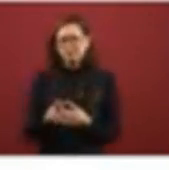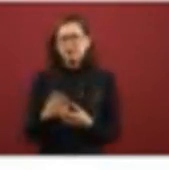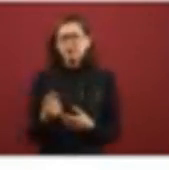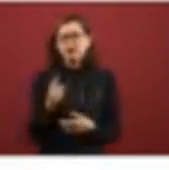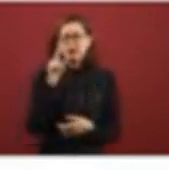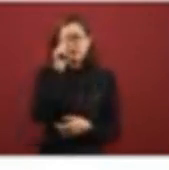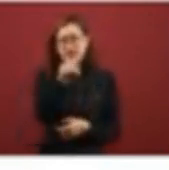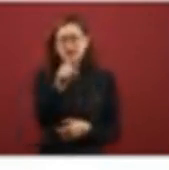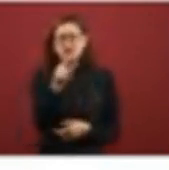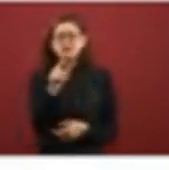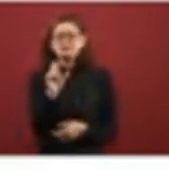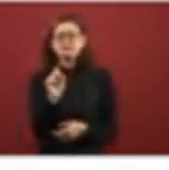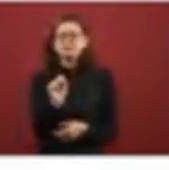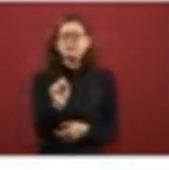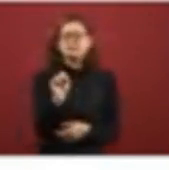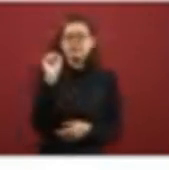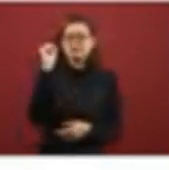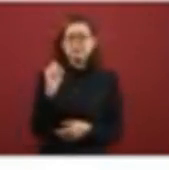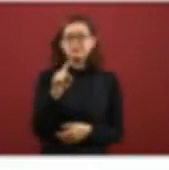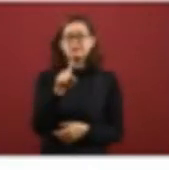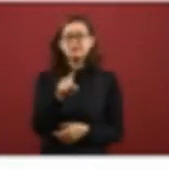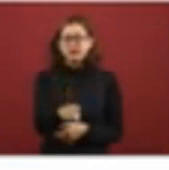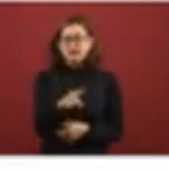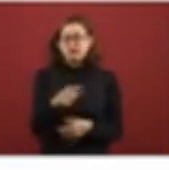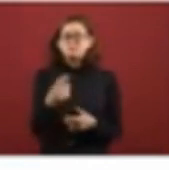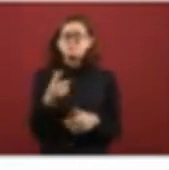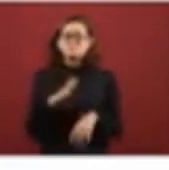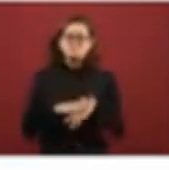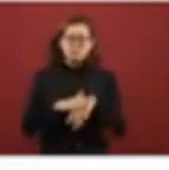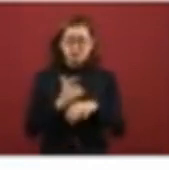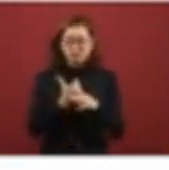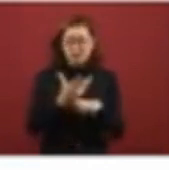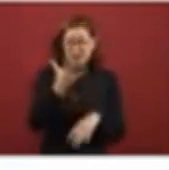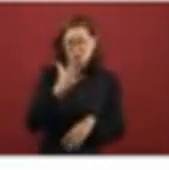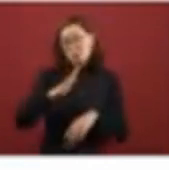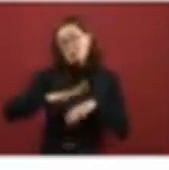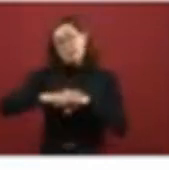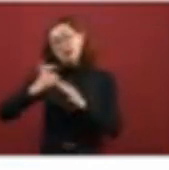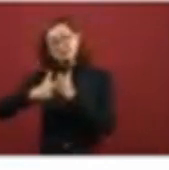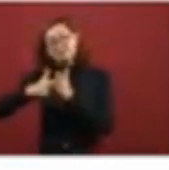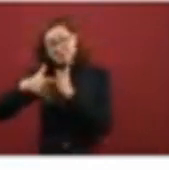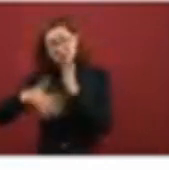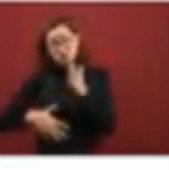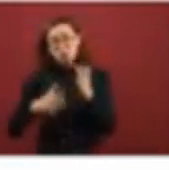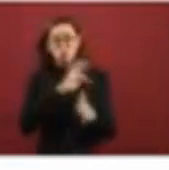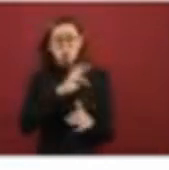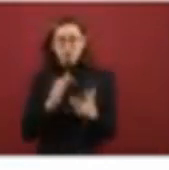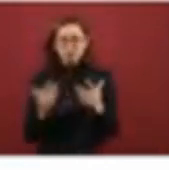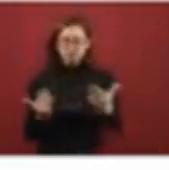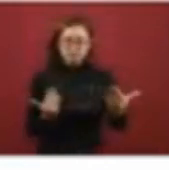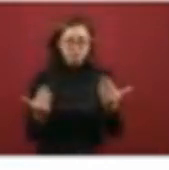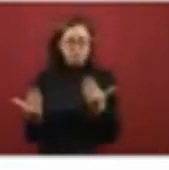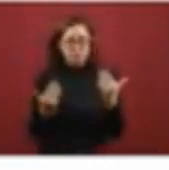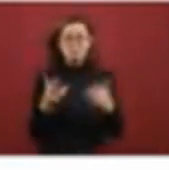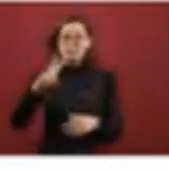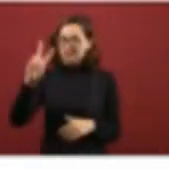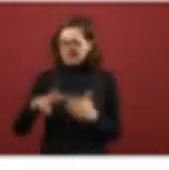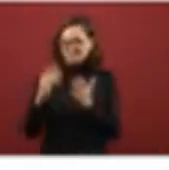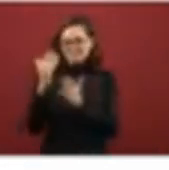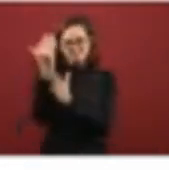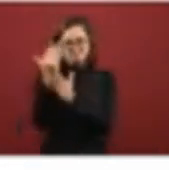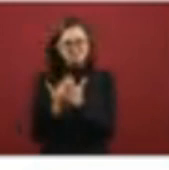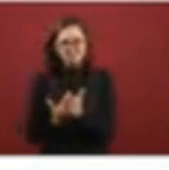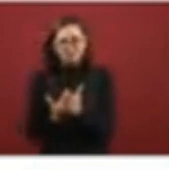In Aome, Sinaloa it's Carrizo. And the most economical as you can see there is